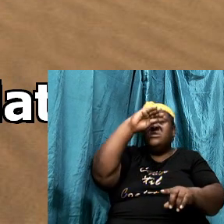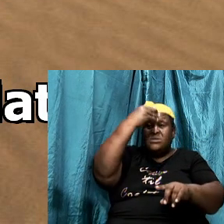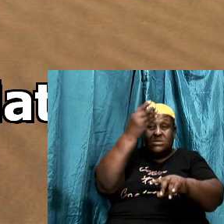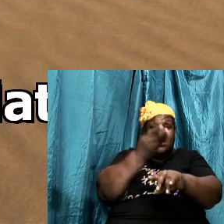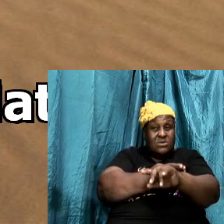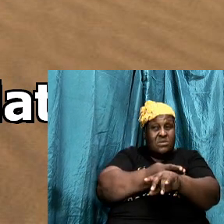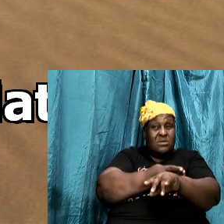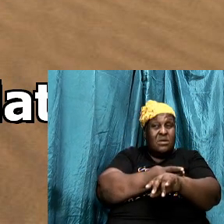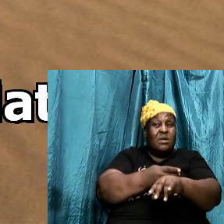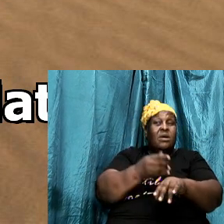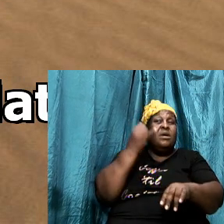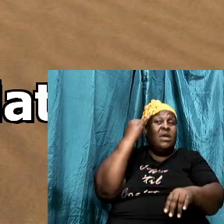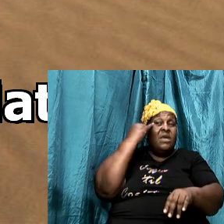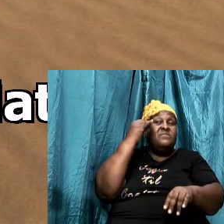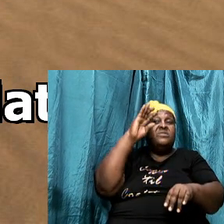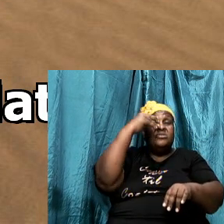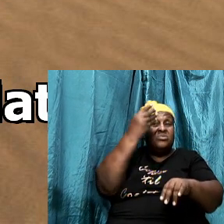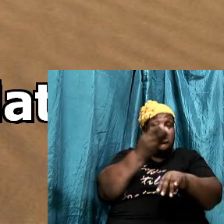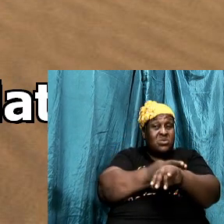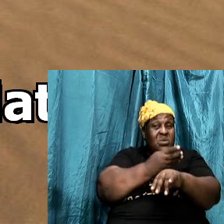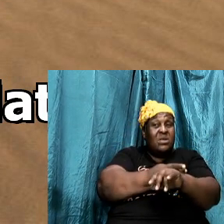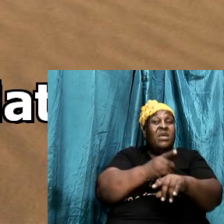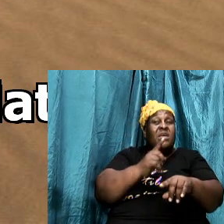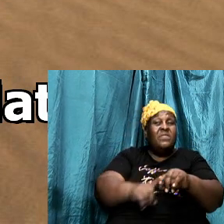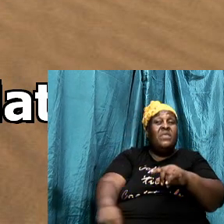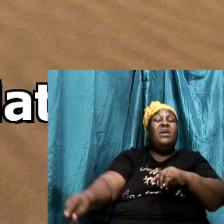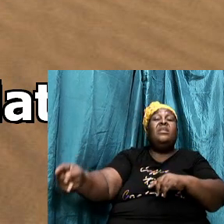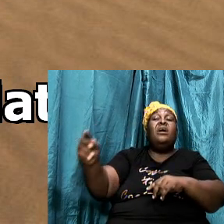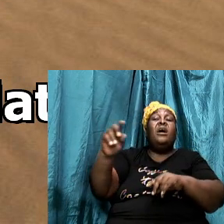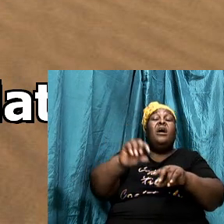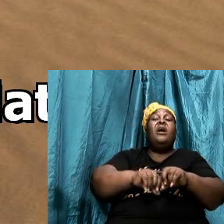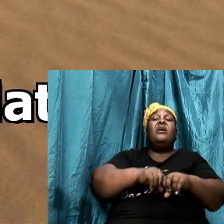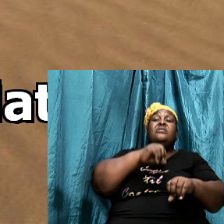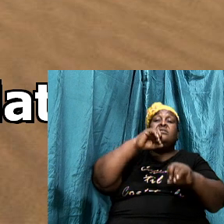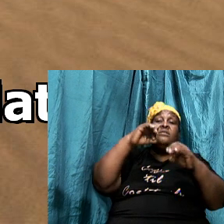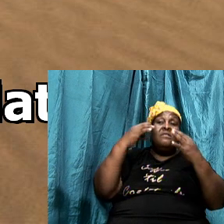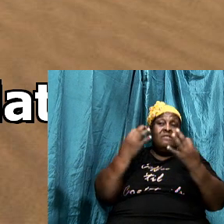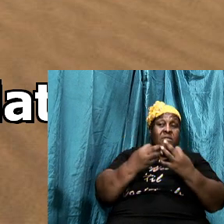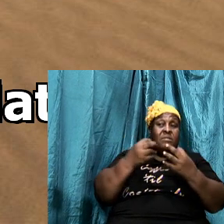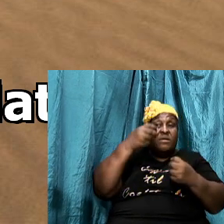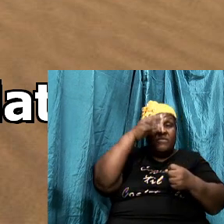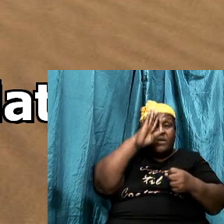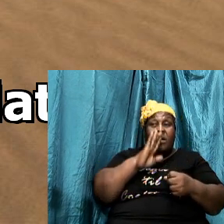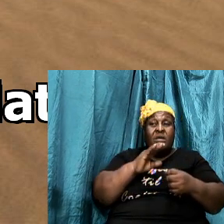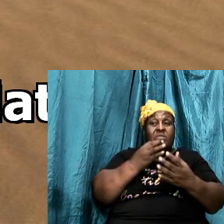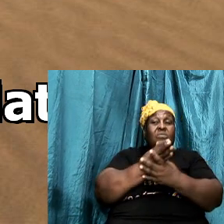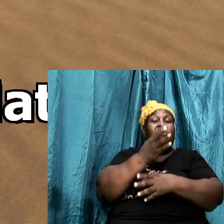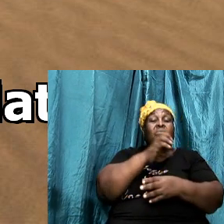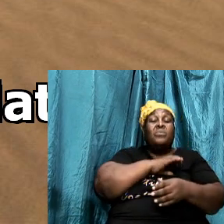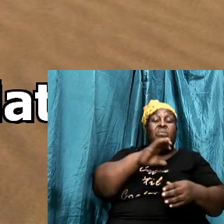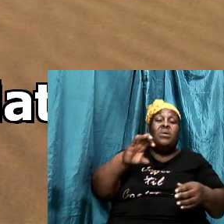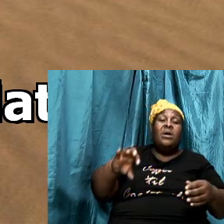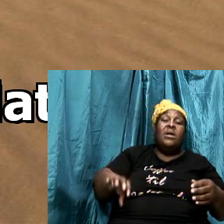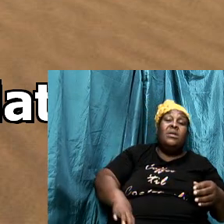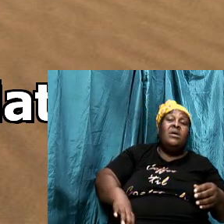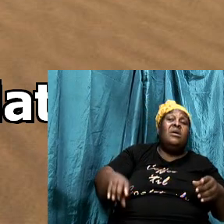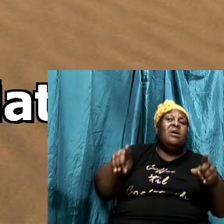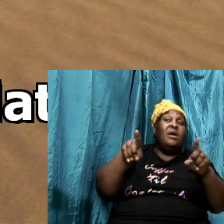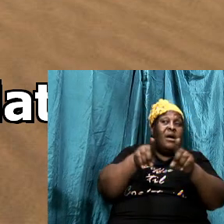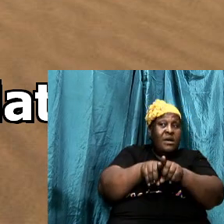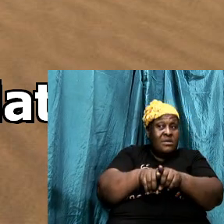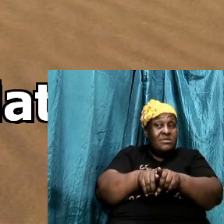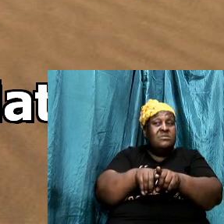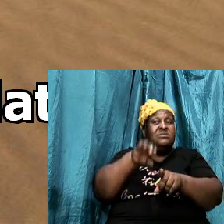and if son then an hear of God through Christ as a son